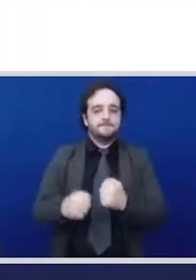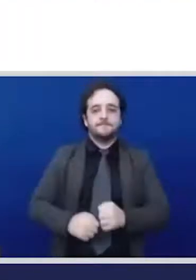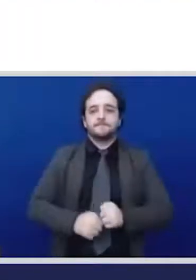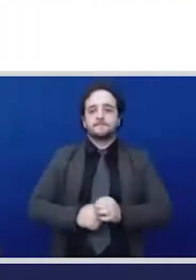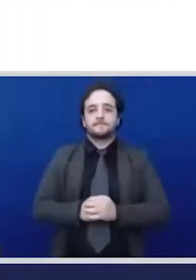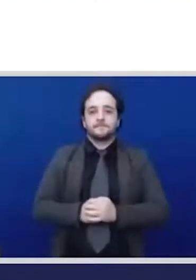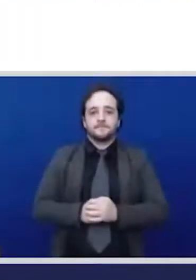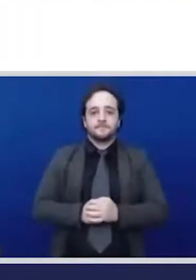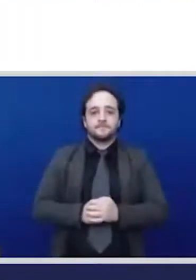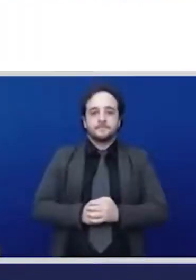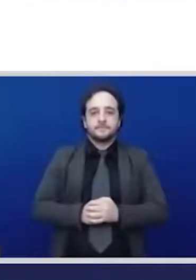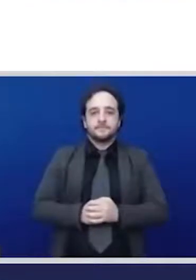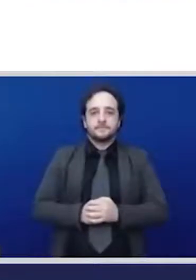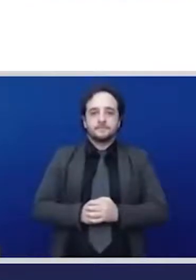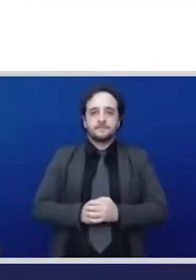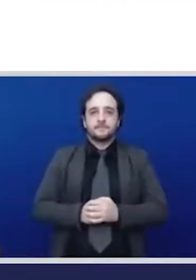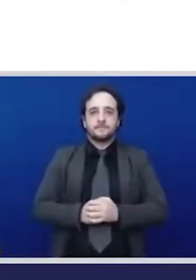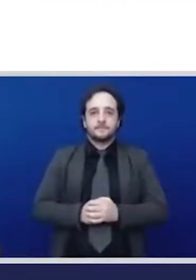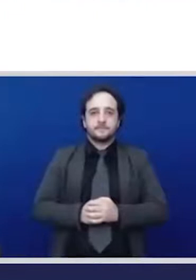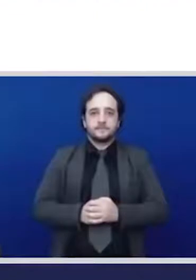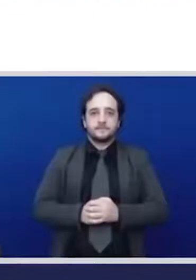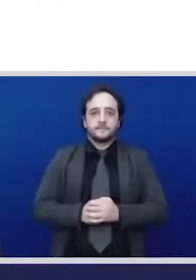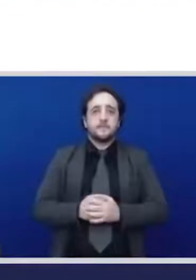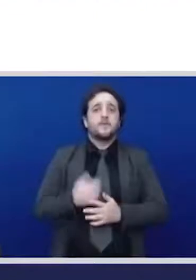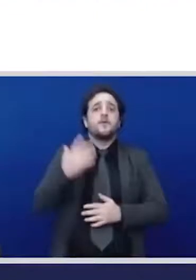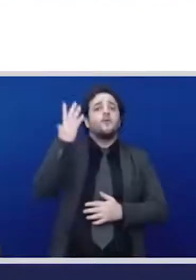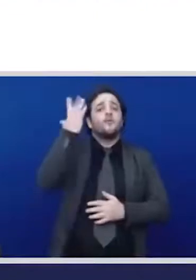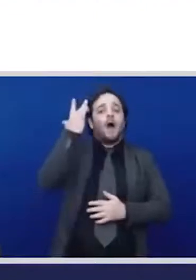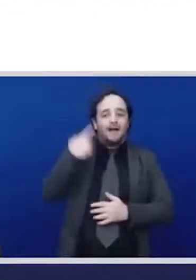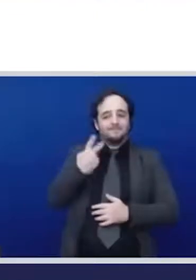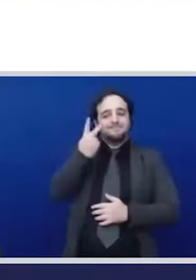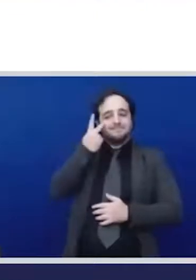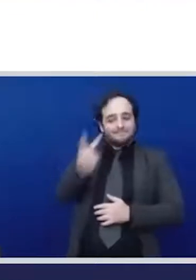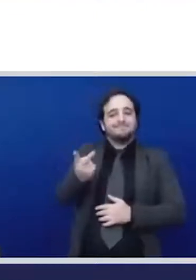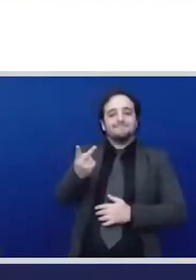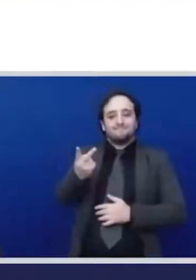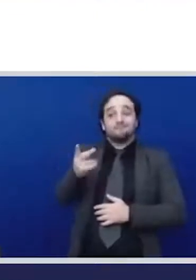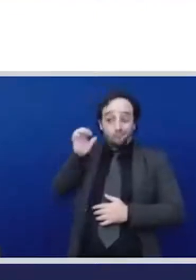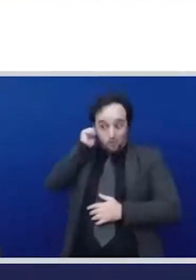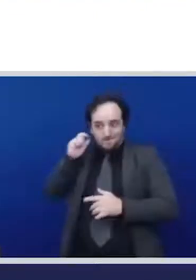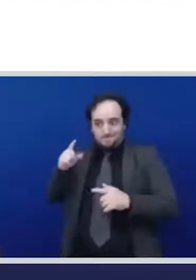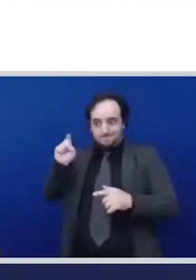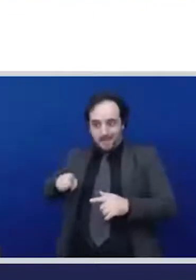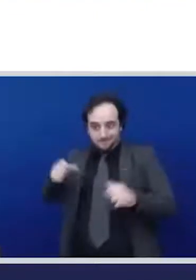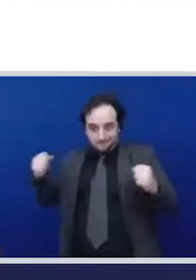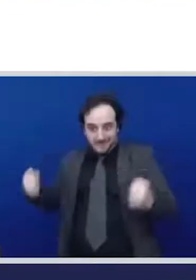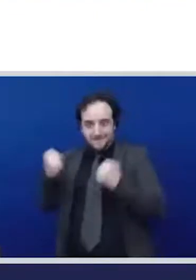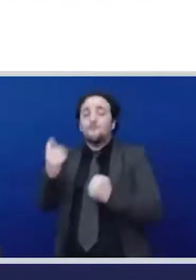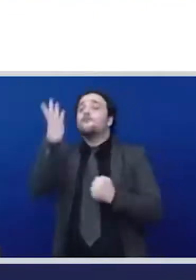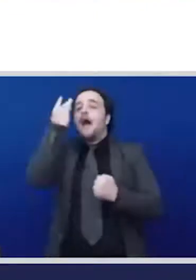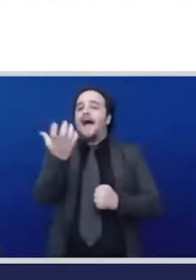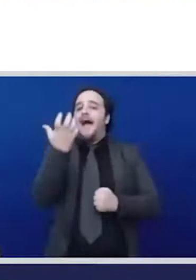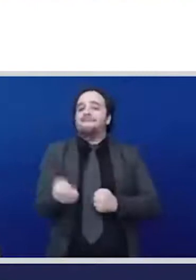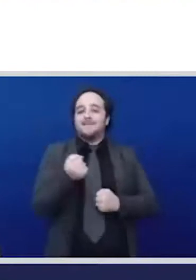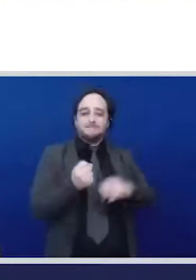There is still no incentive or a value to women's work and something which Professor Ghosh has also mentioned and according to a data